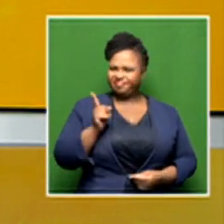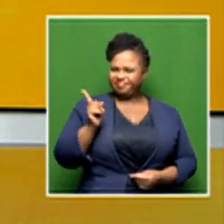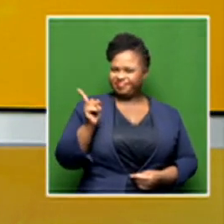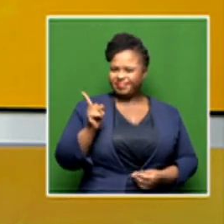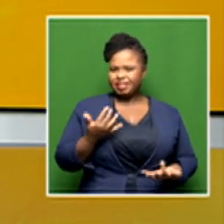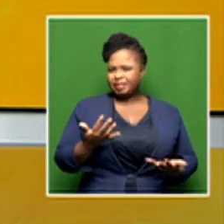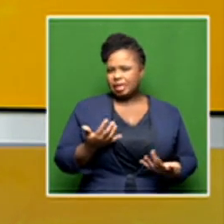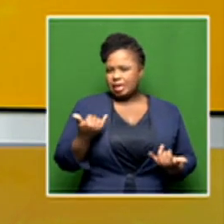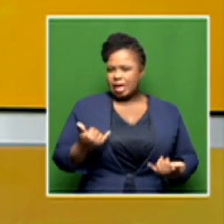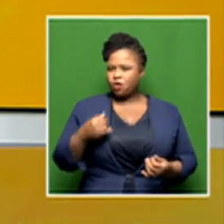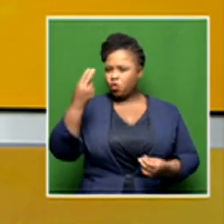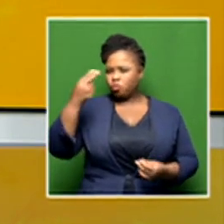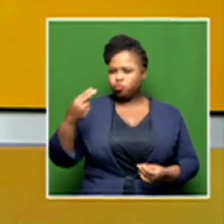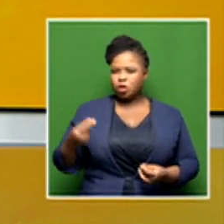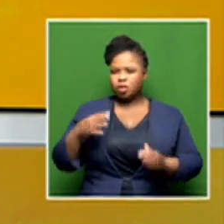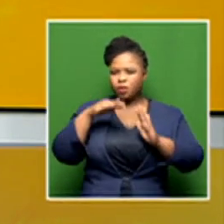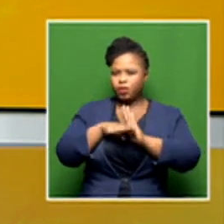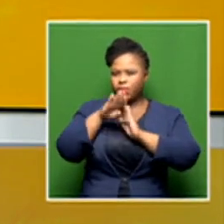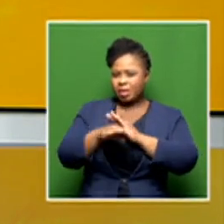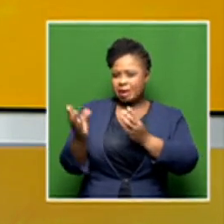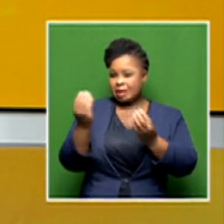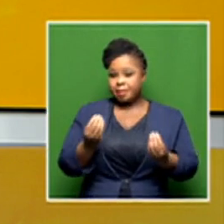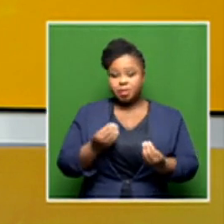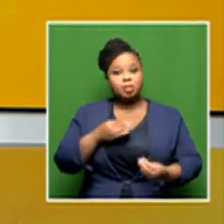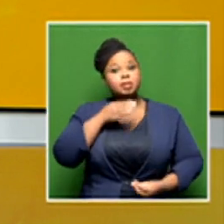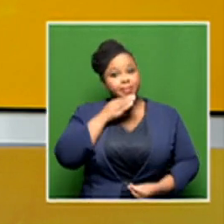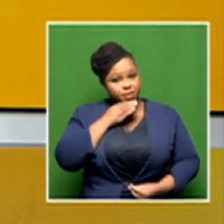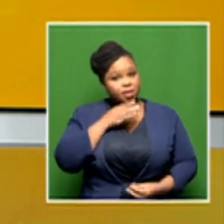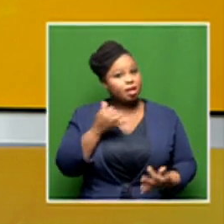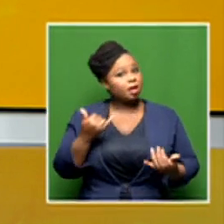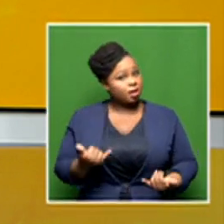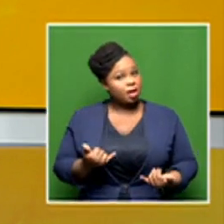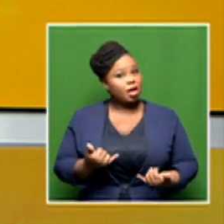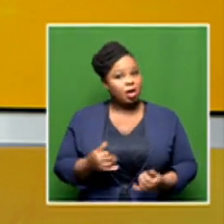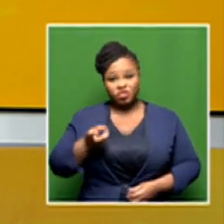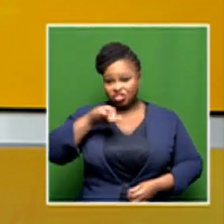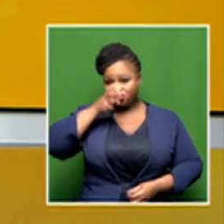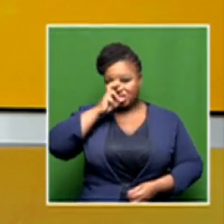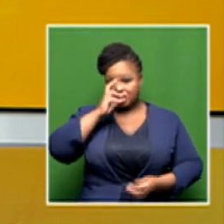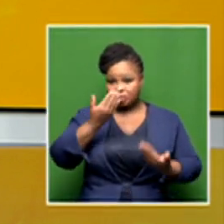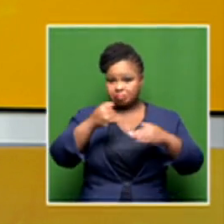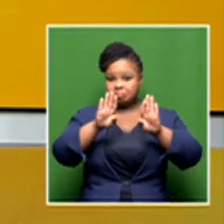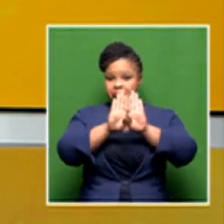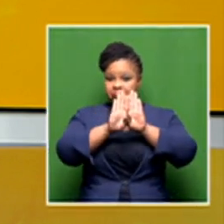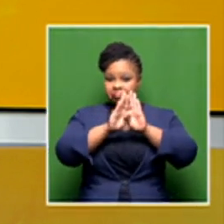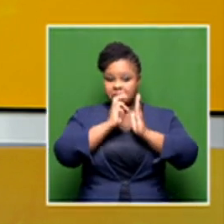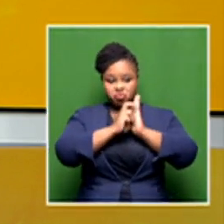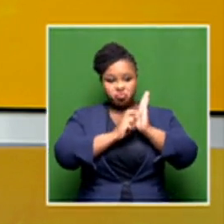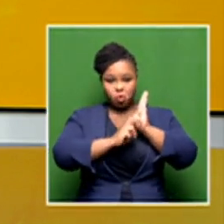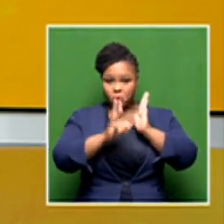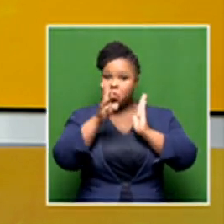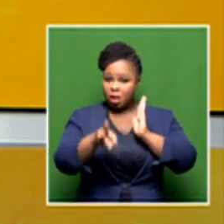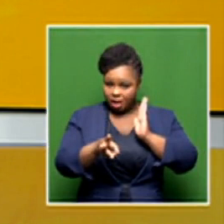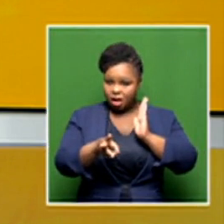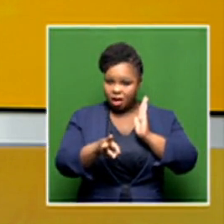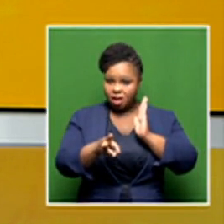picture graphically of the stats suggest to you that we do need some stricter lockdown, some